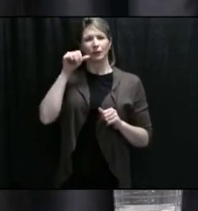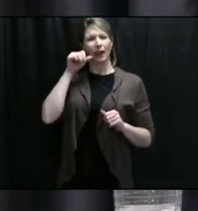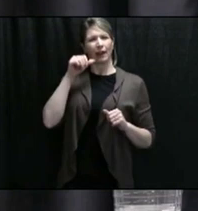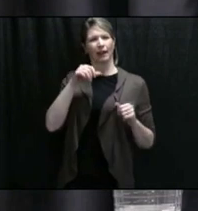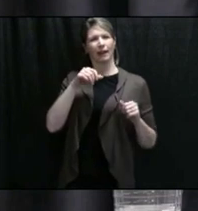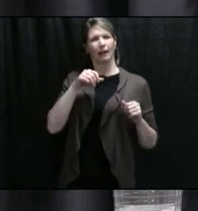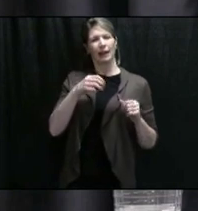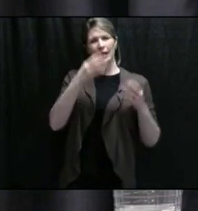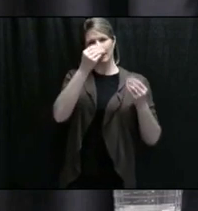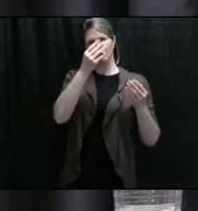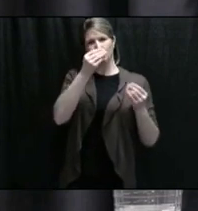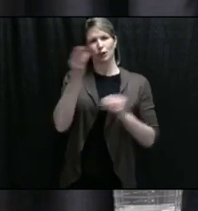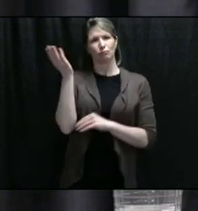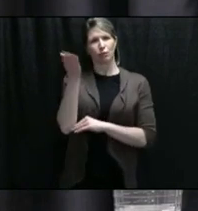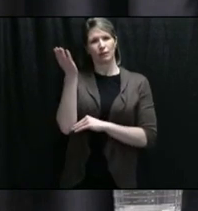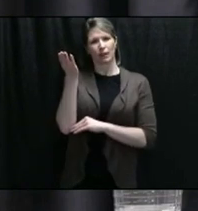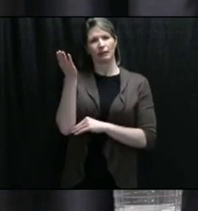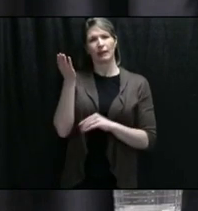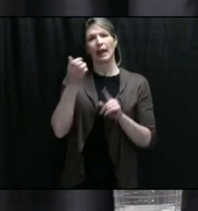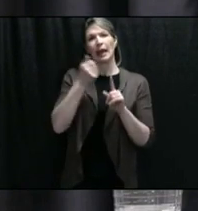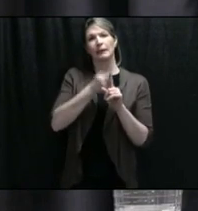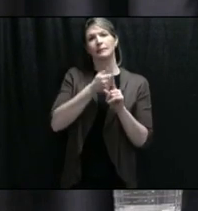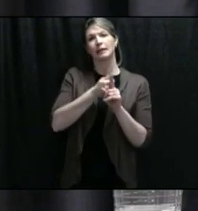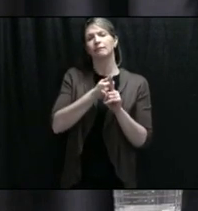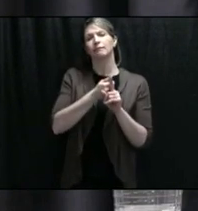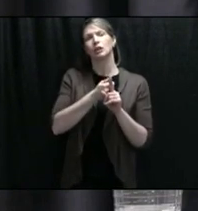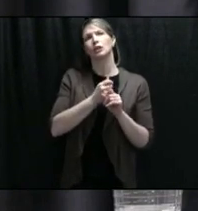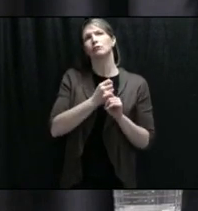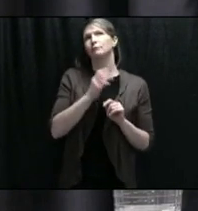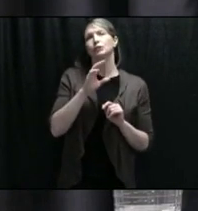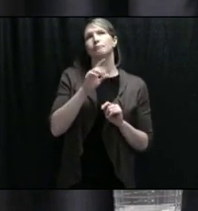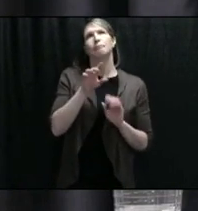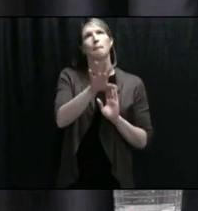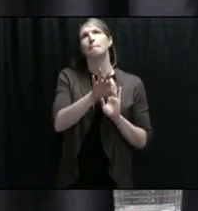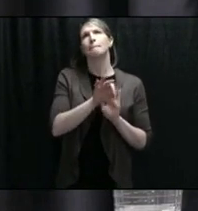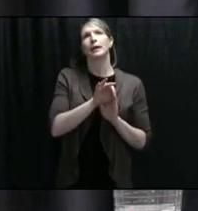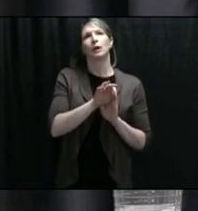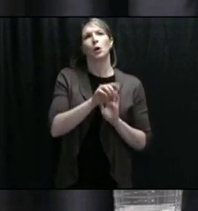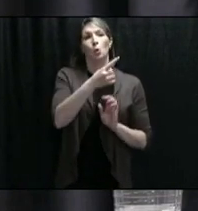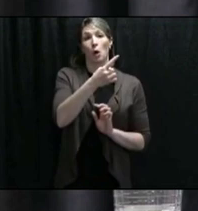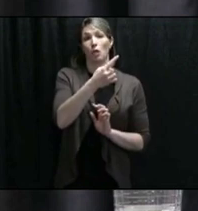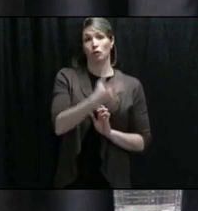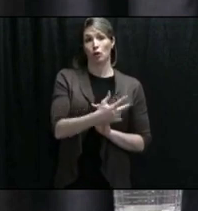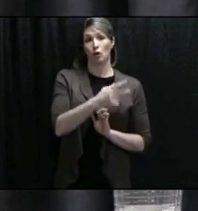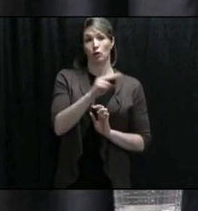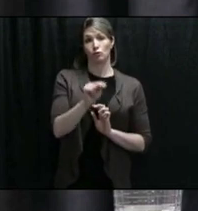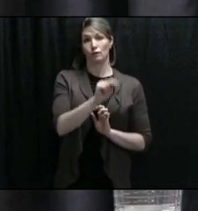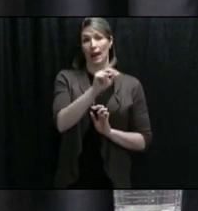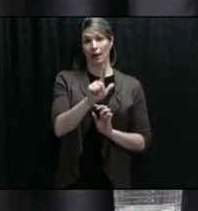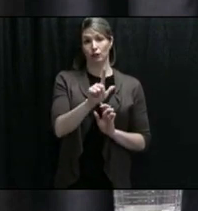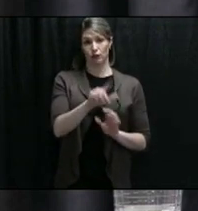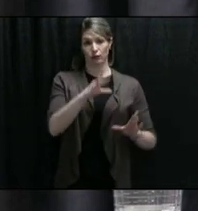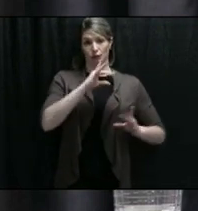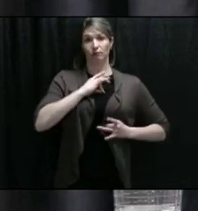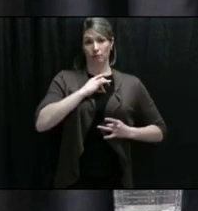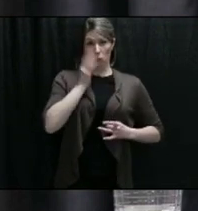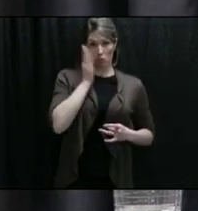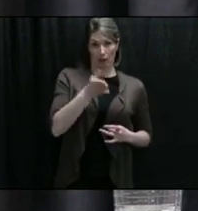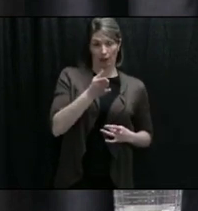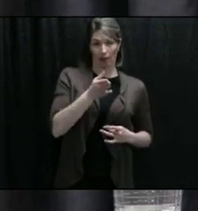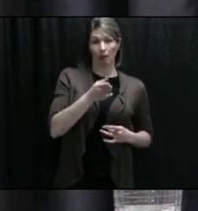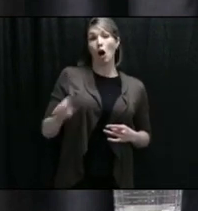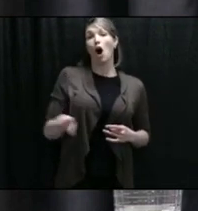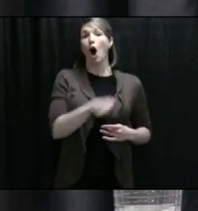took a third, or 32%, and 51%. The range across the globe of the